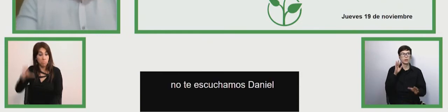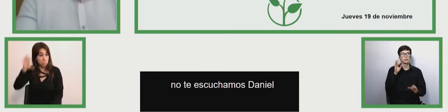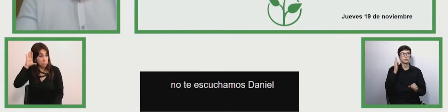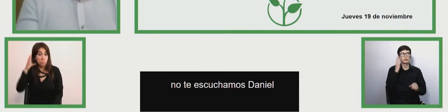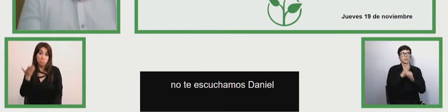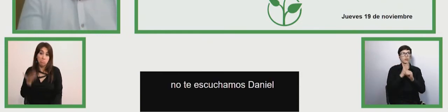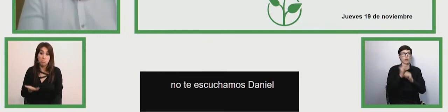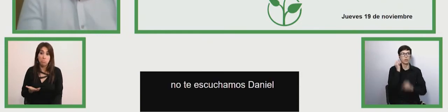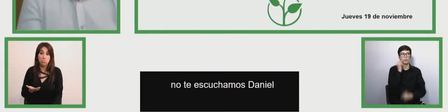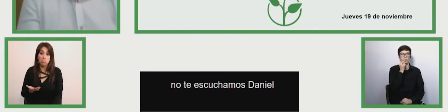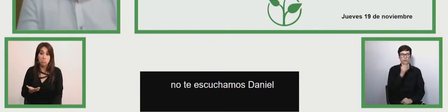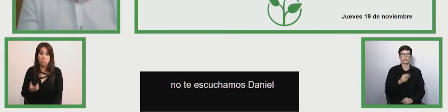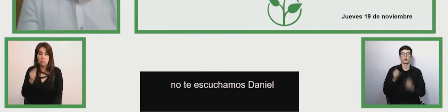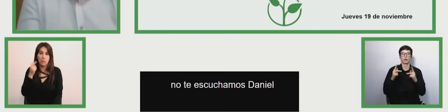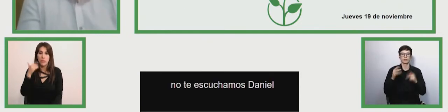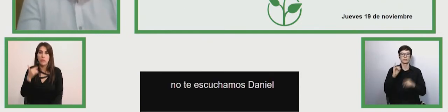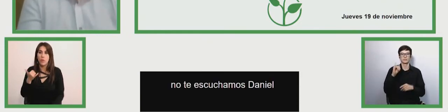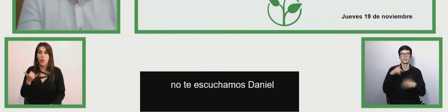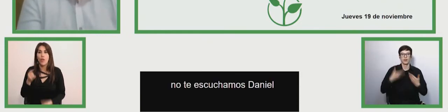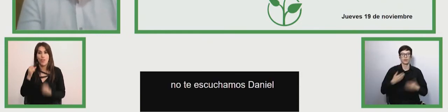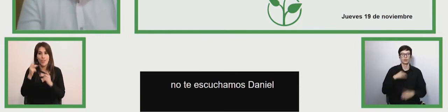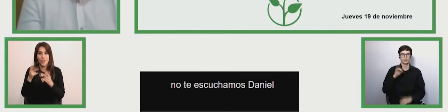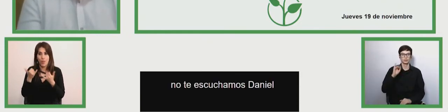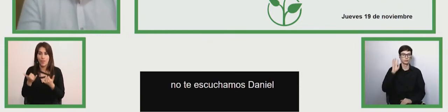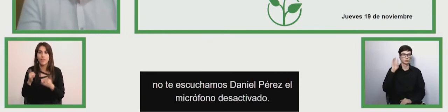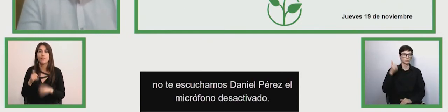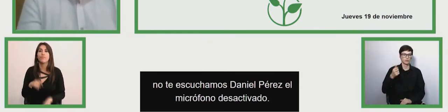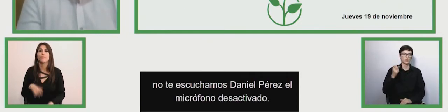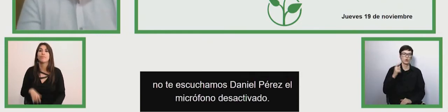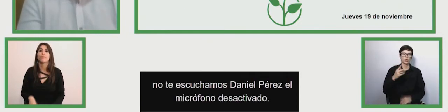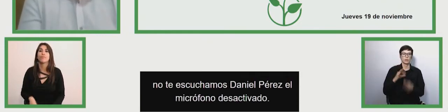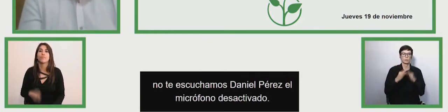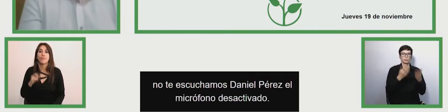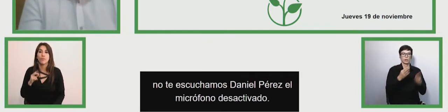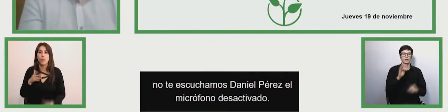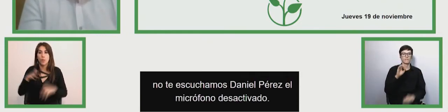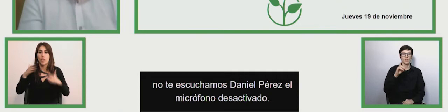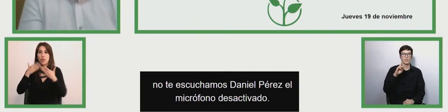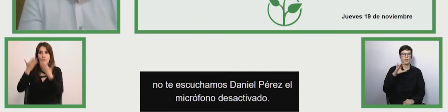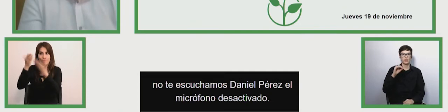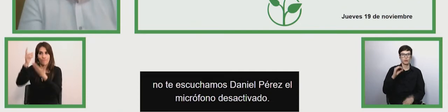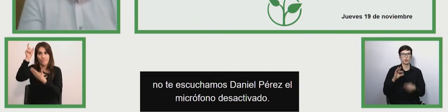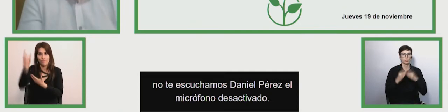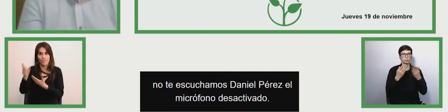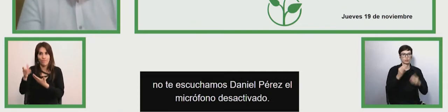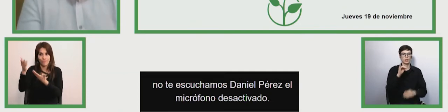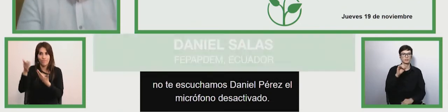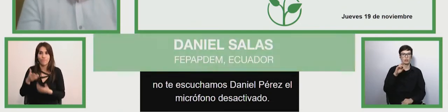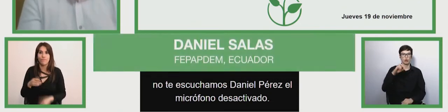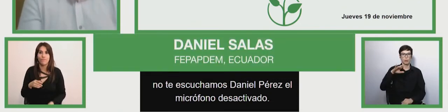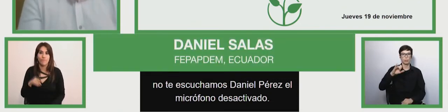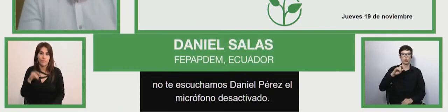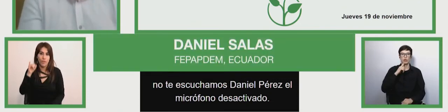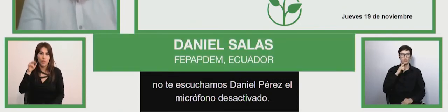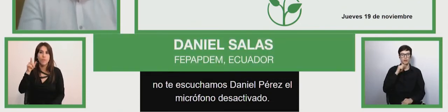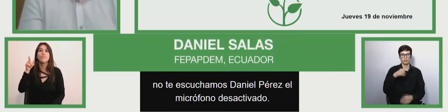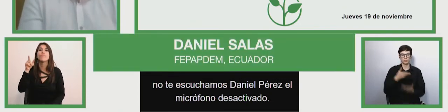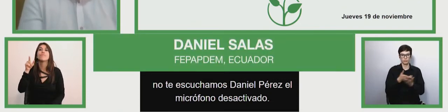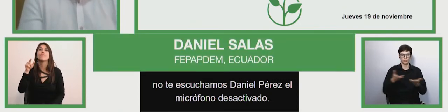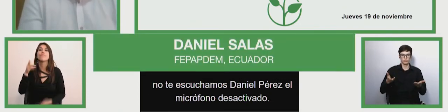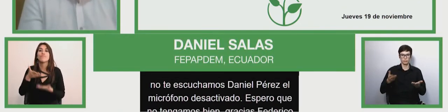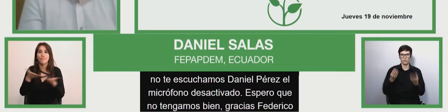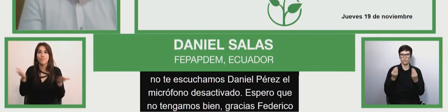well here we're okay here thank you for your projects here with federico for the space to be such a